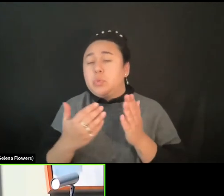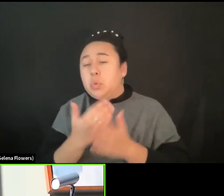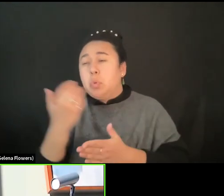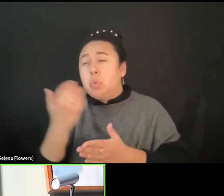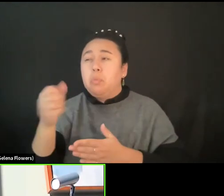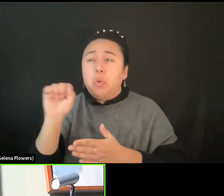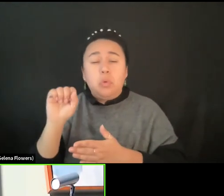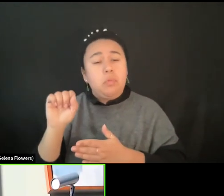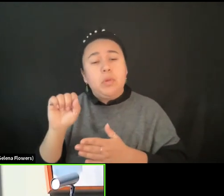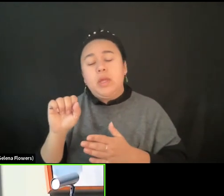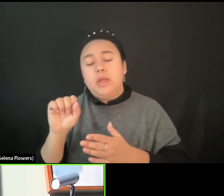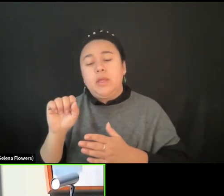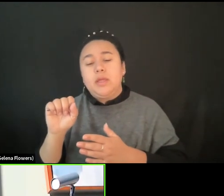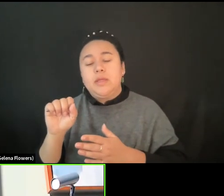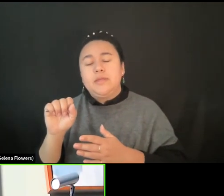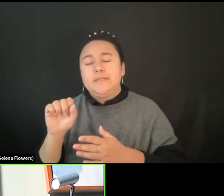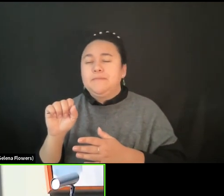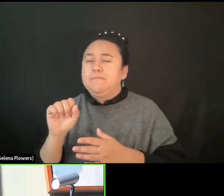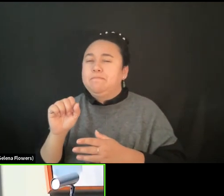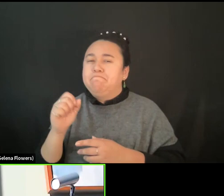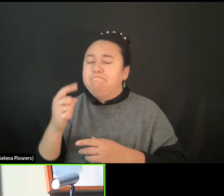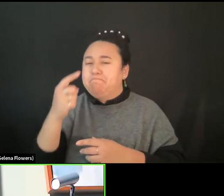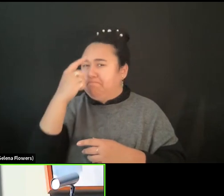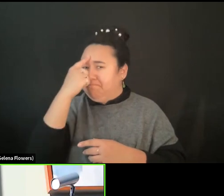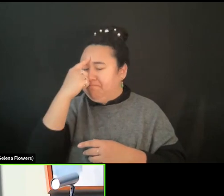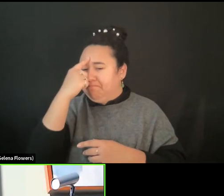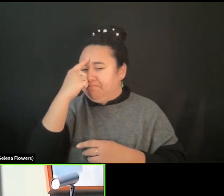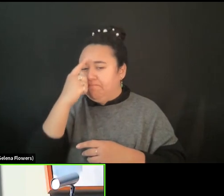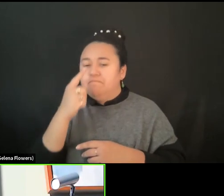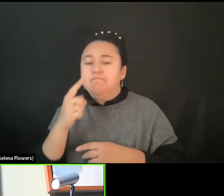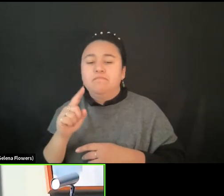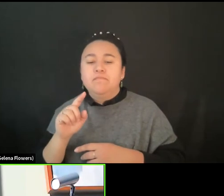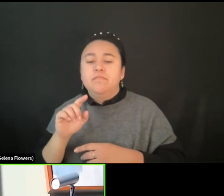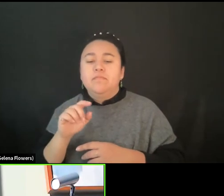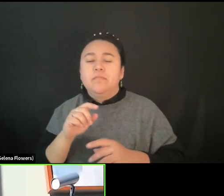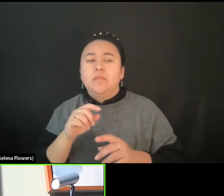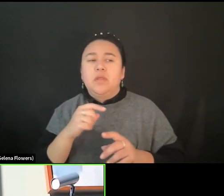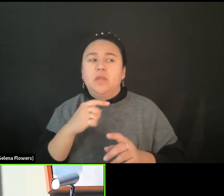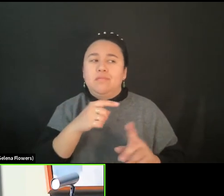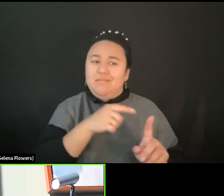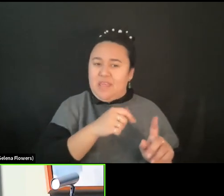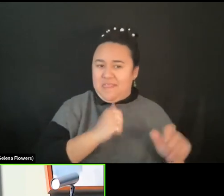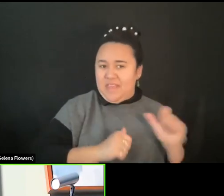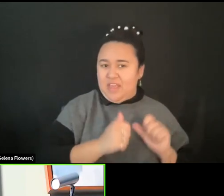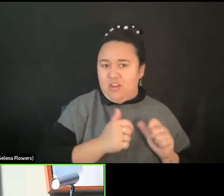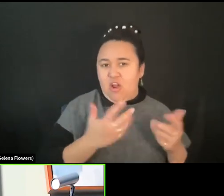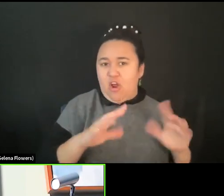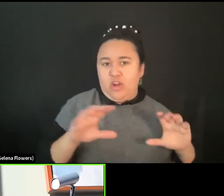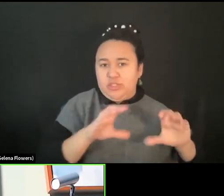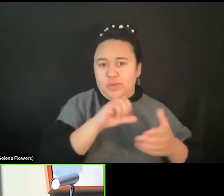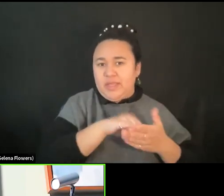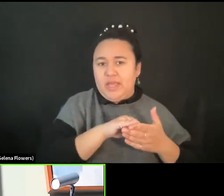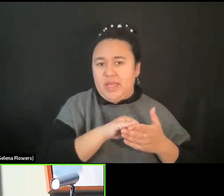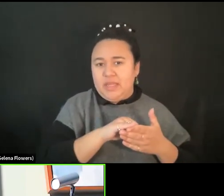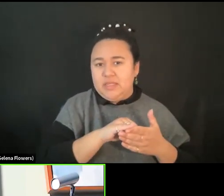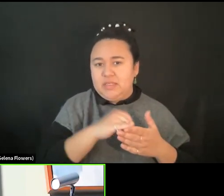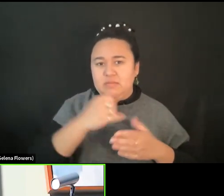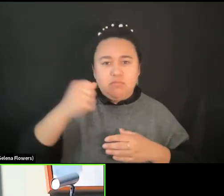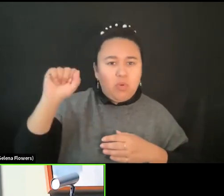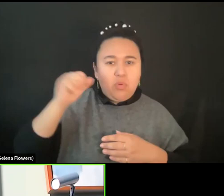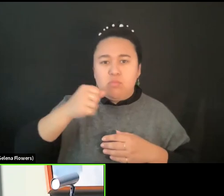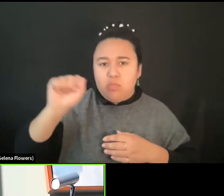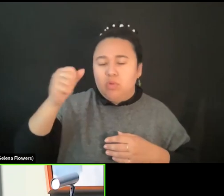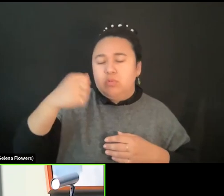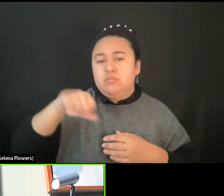Iran, I tend to think that at some points even Iranian theater was ahead of these movements by what